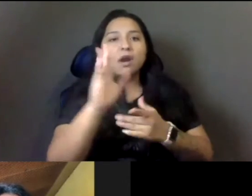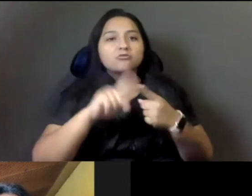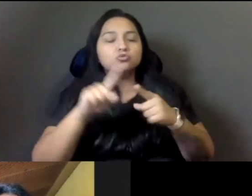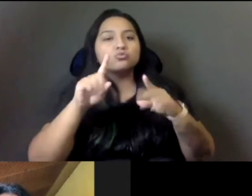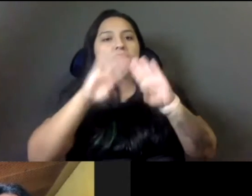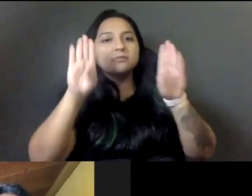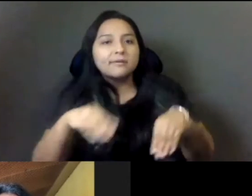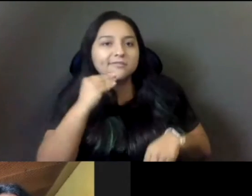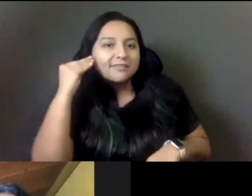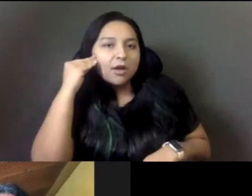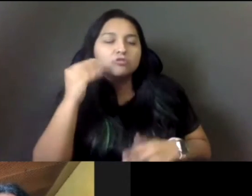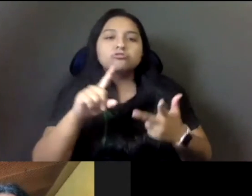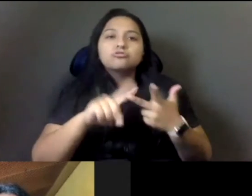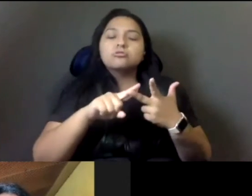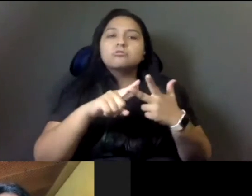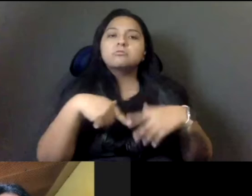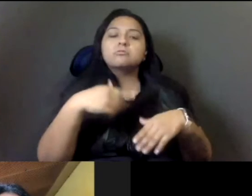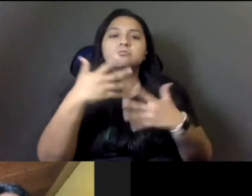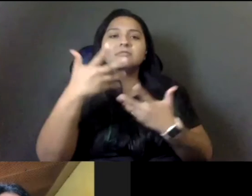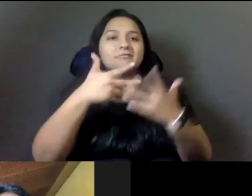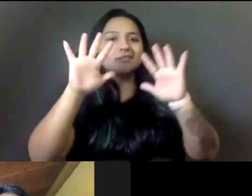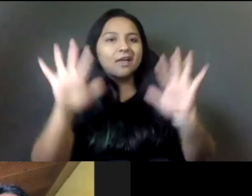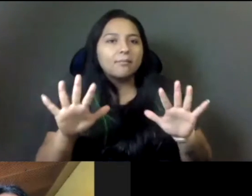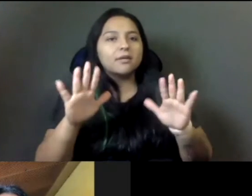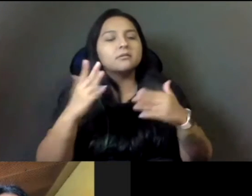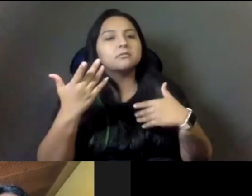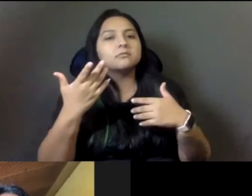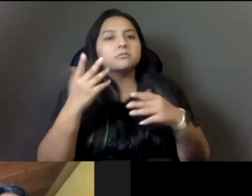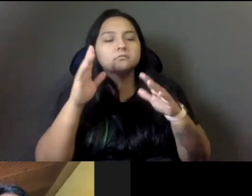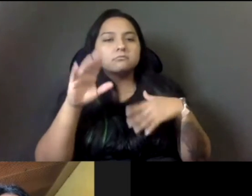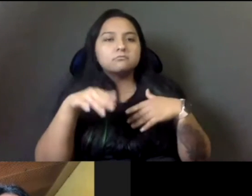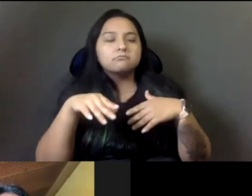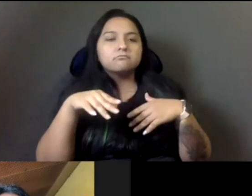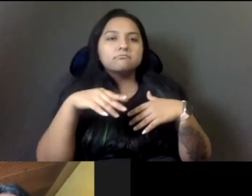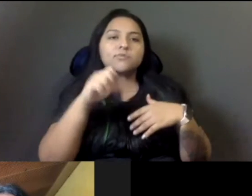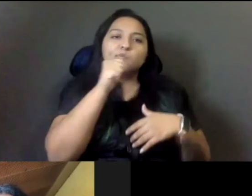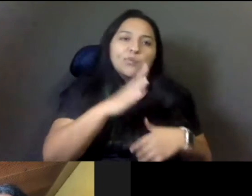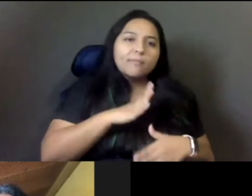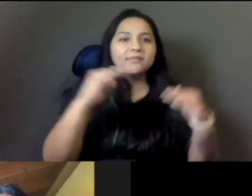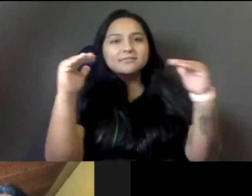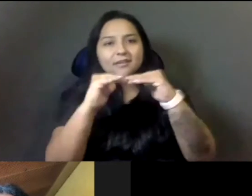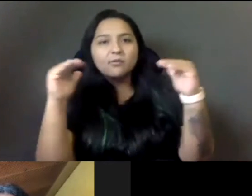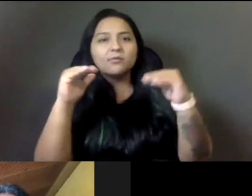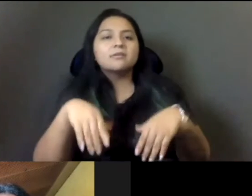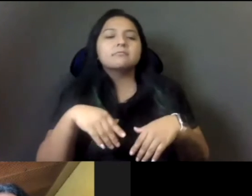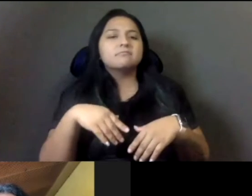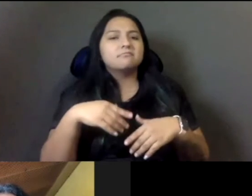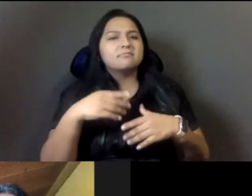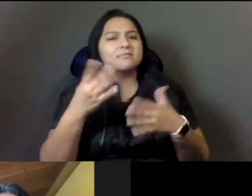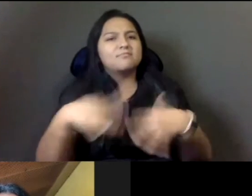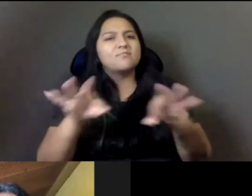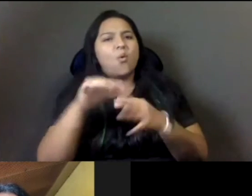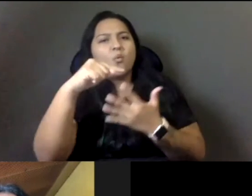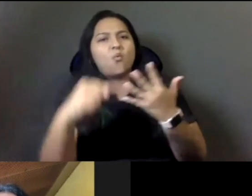and really a positive community, you know, safety and women's equity and justice. And, and I have to say that, you know, January 4th,